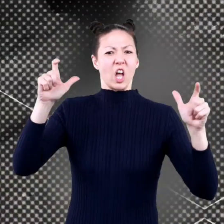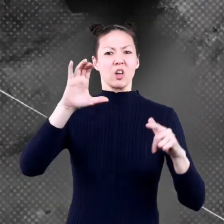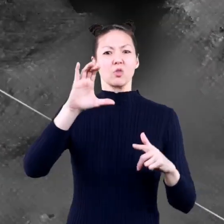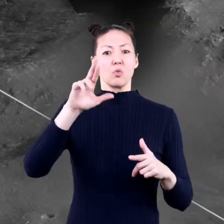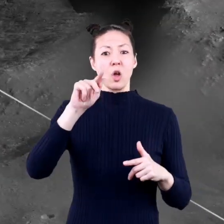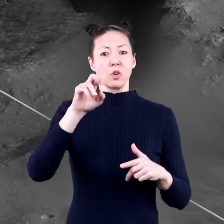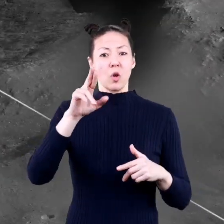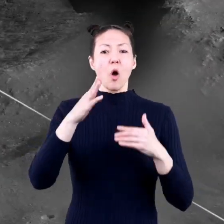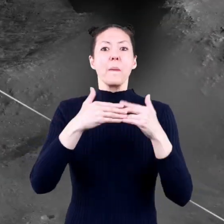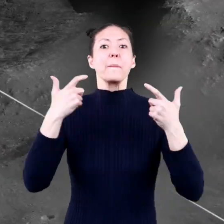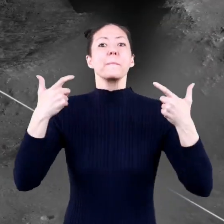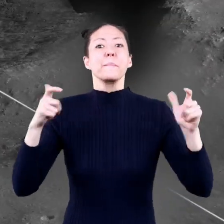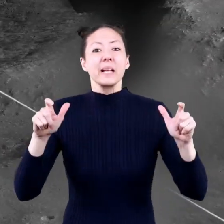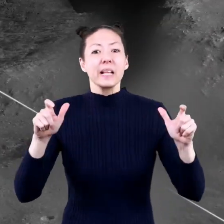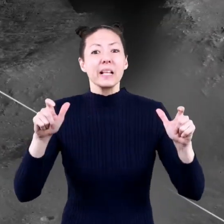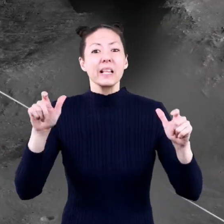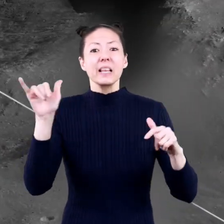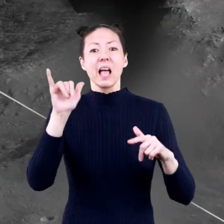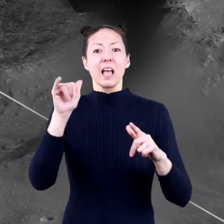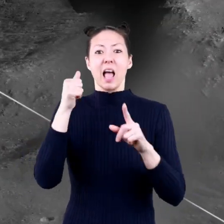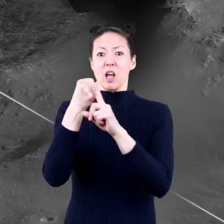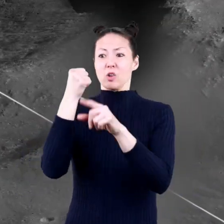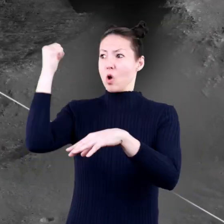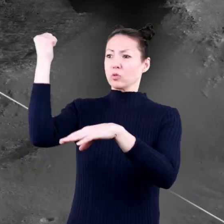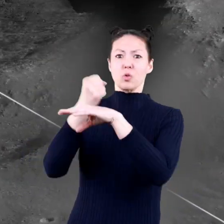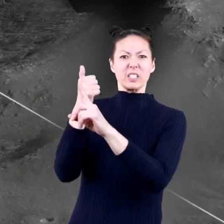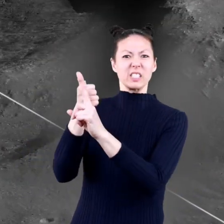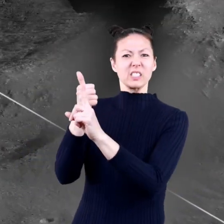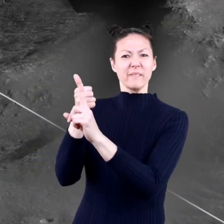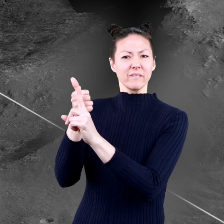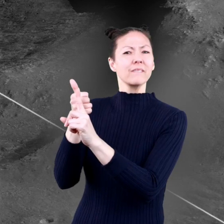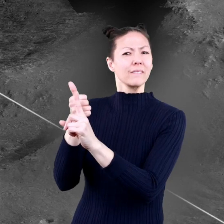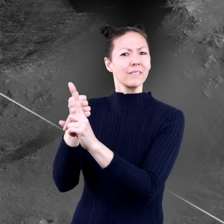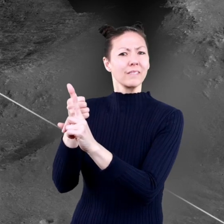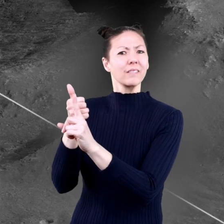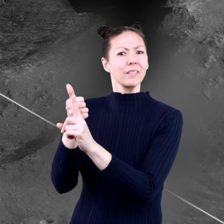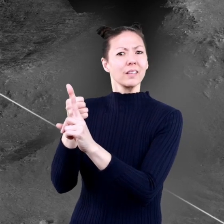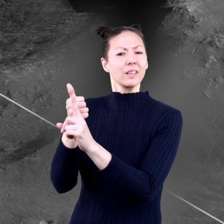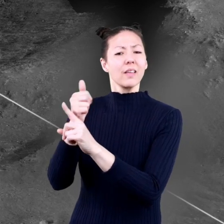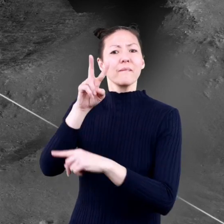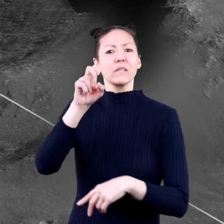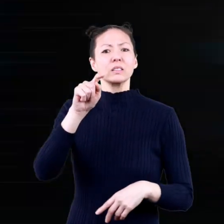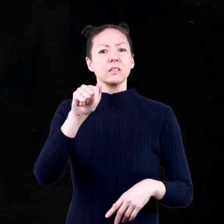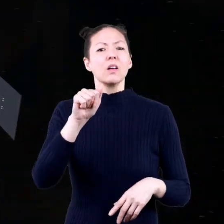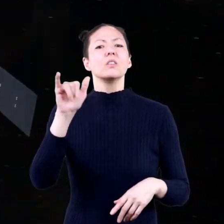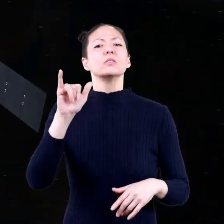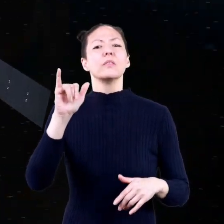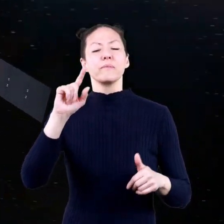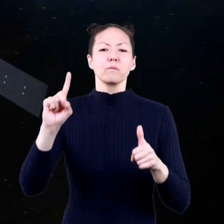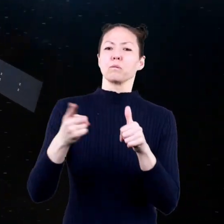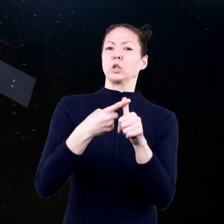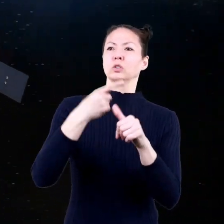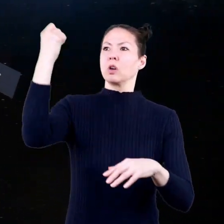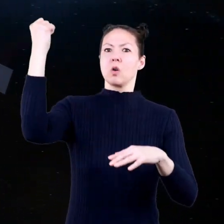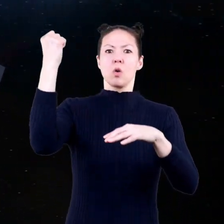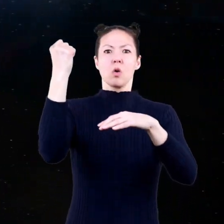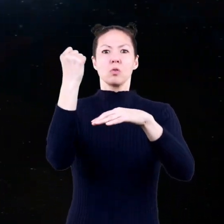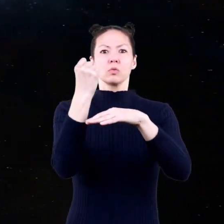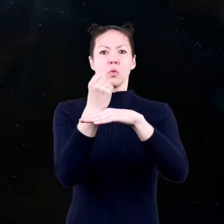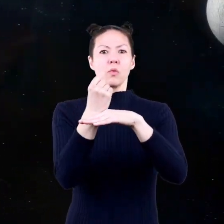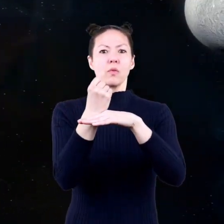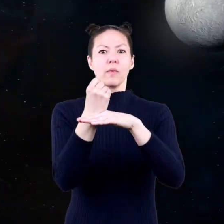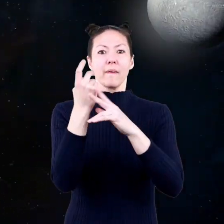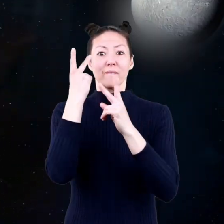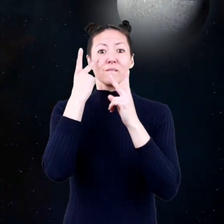a giant crater on it that is almost as big as the asteroid itself. Vesta is also the